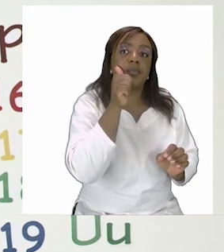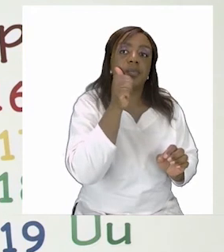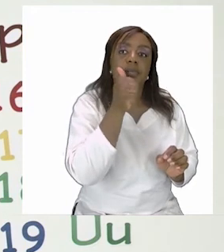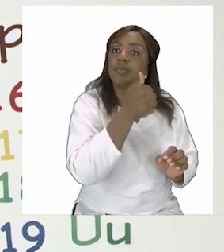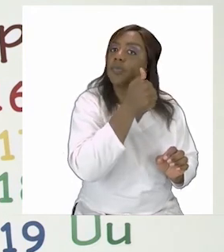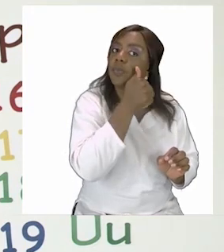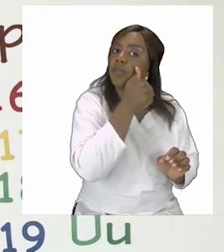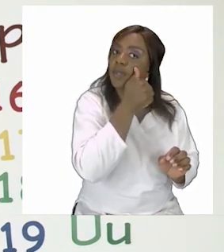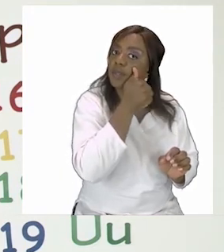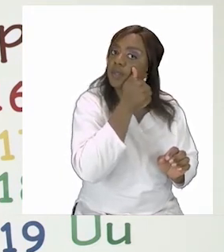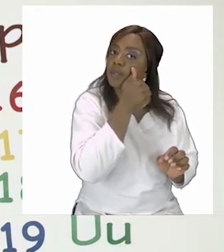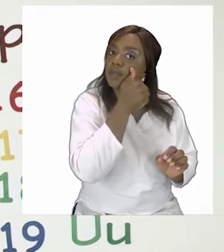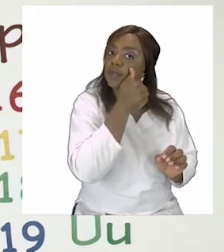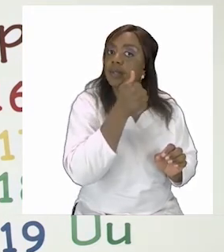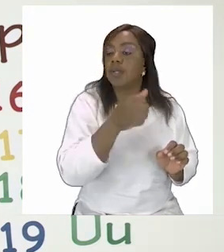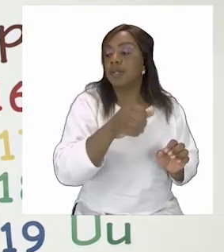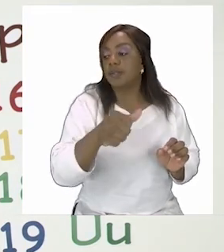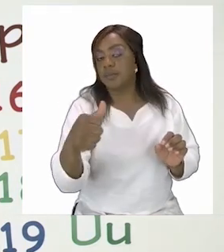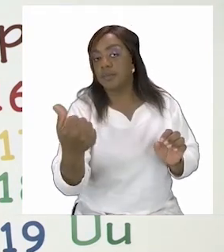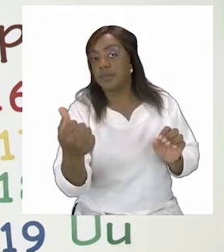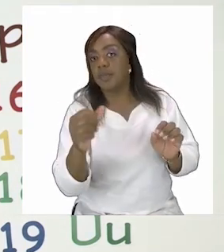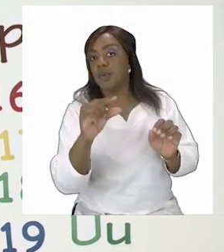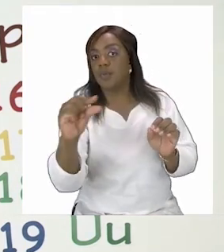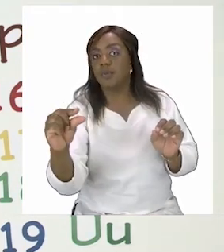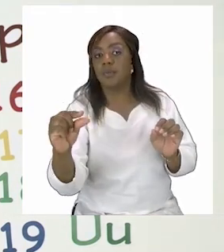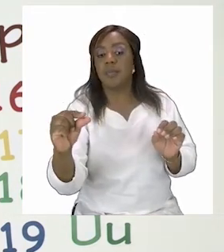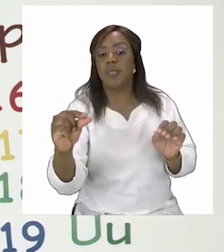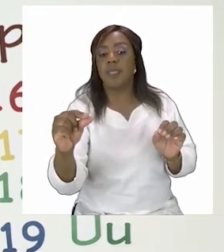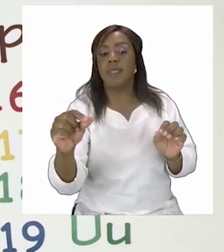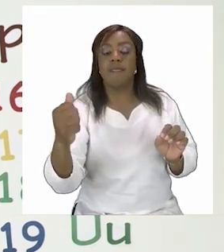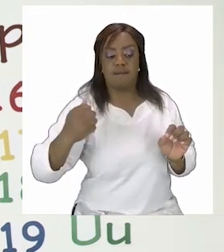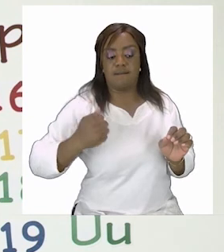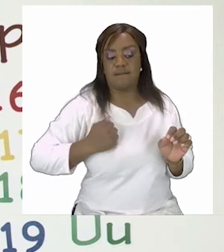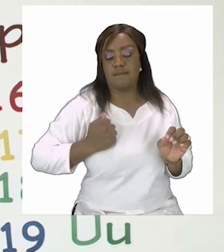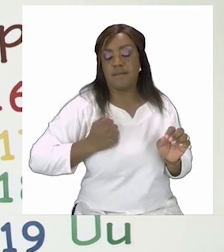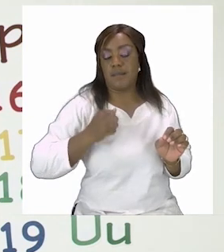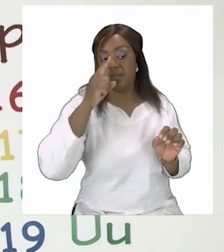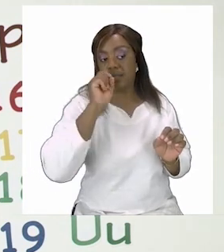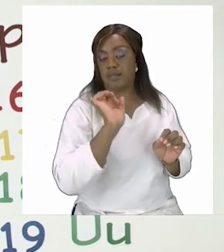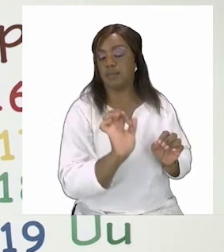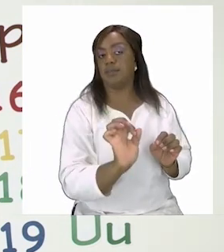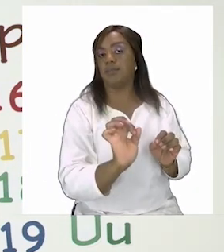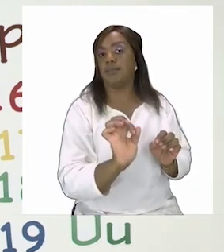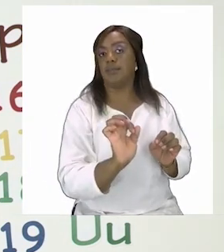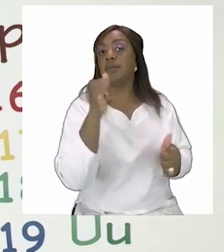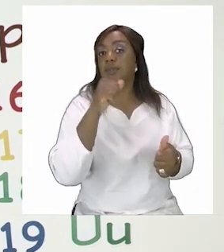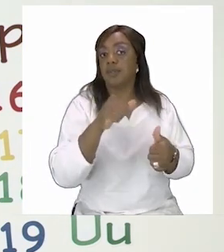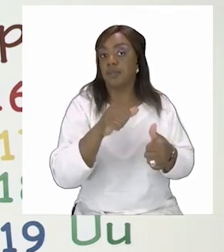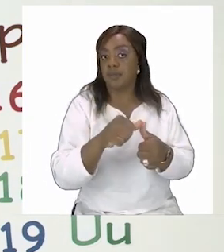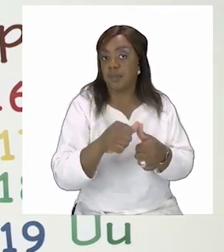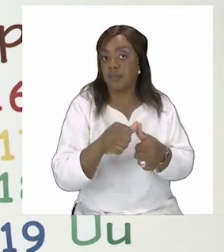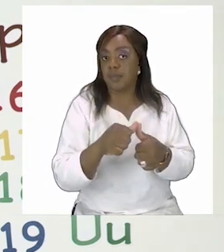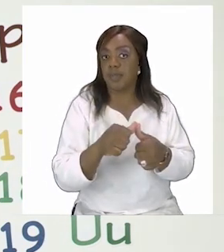and then i have the word father's sister remember what i said that you have to